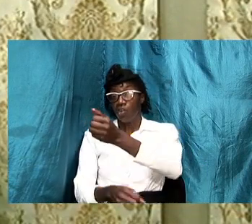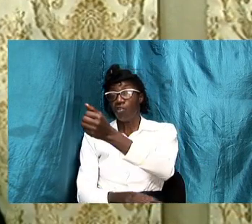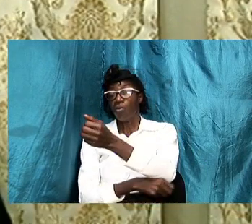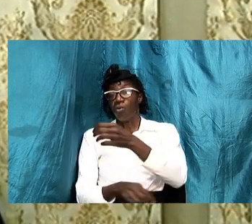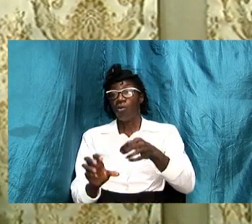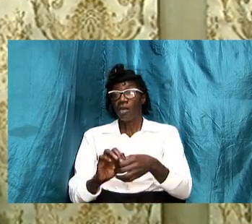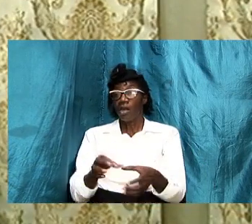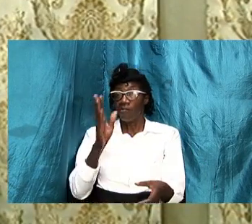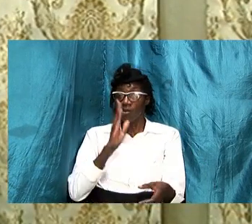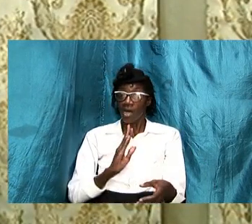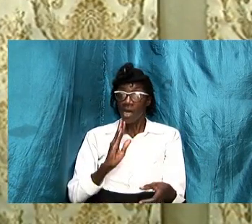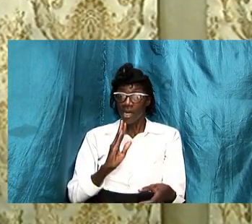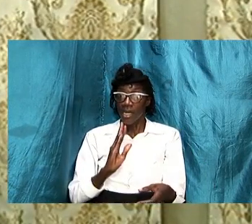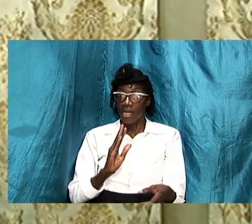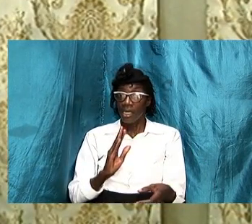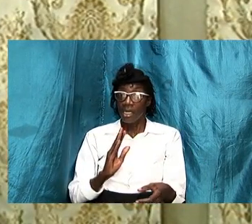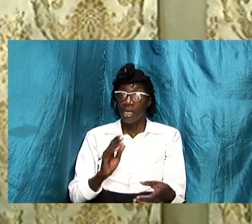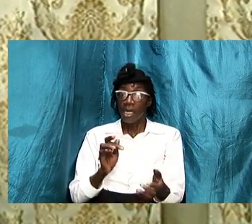rebellion